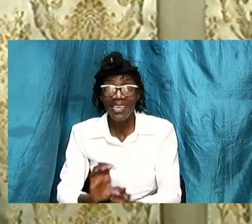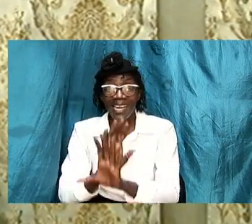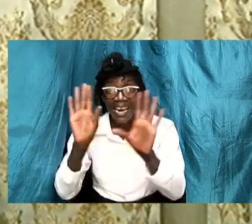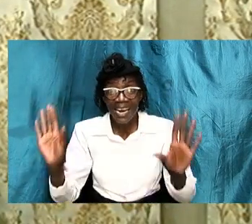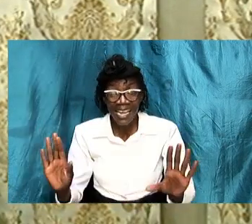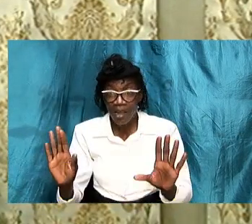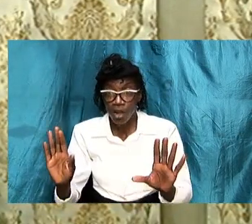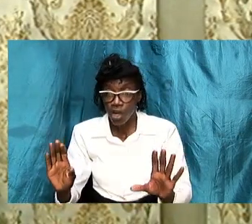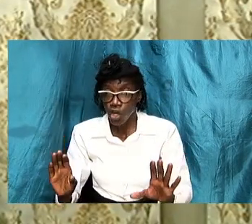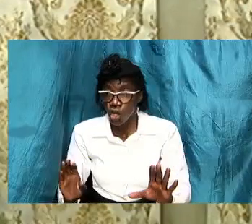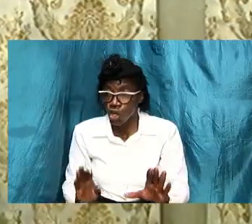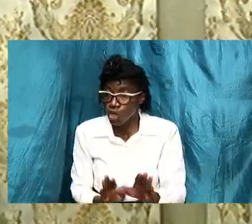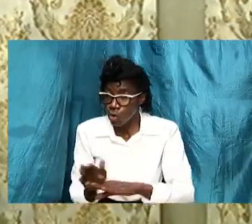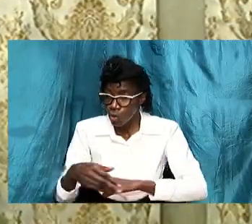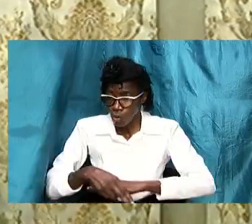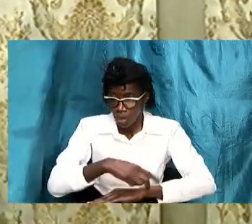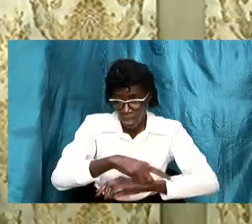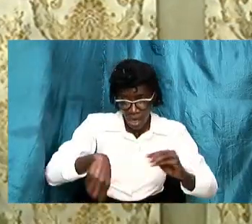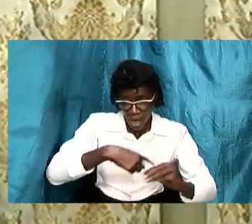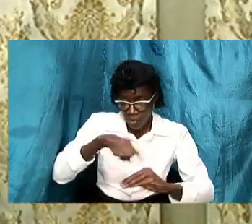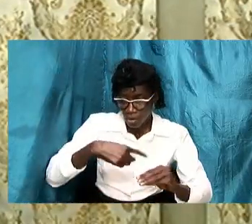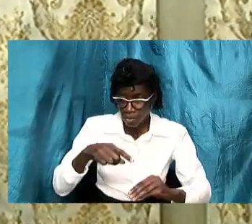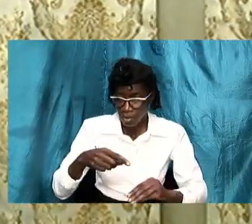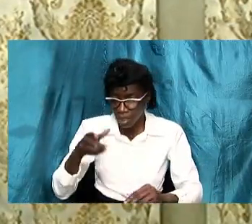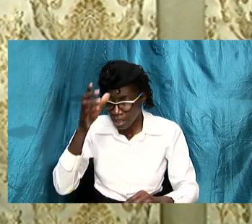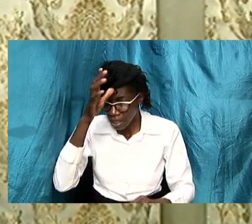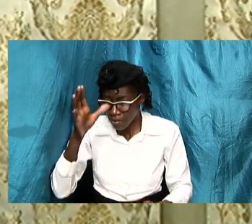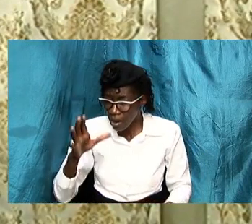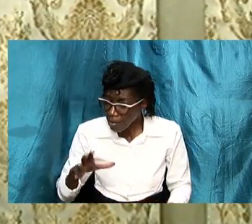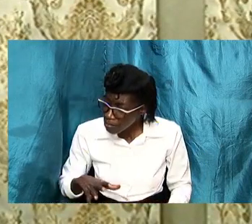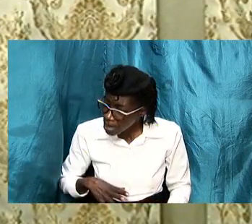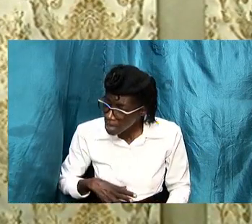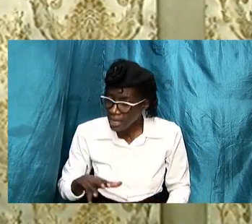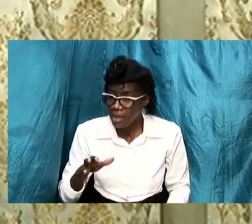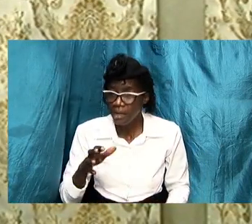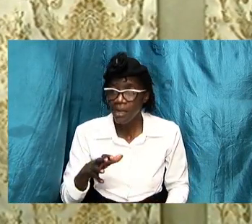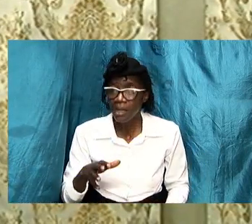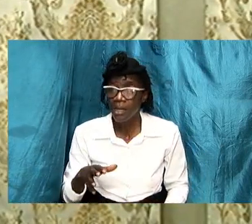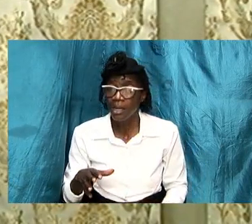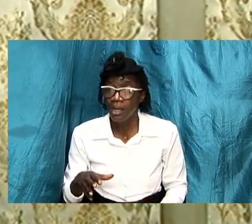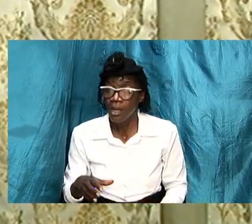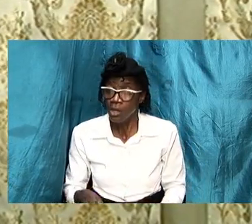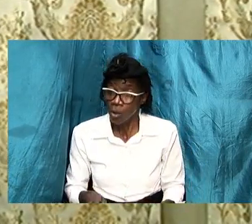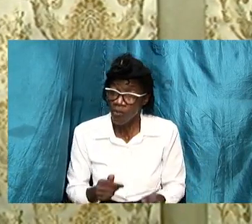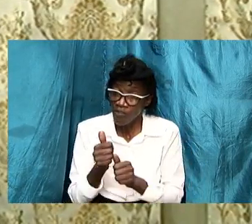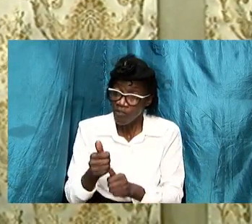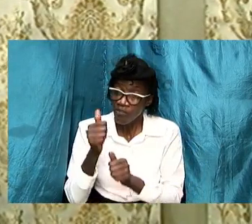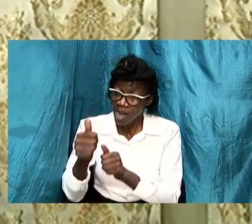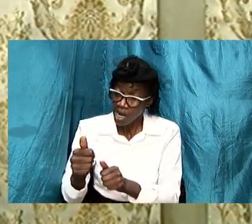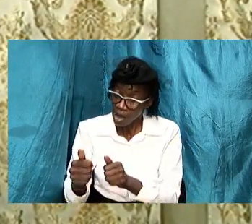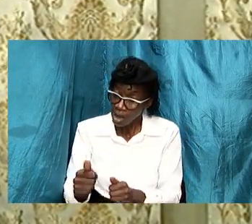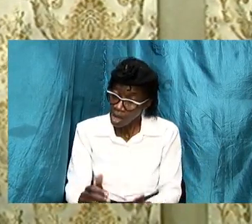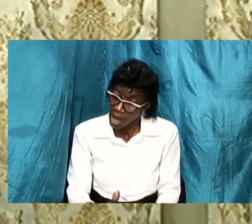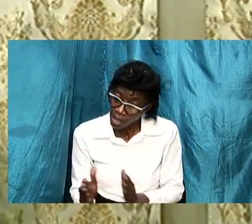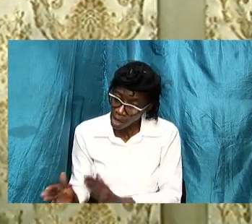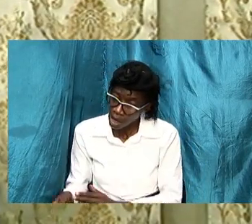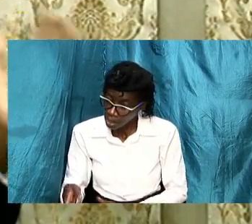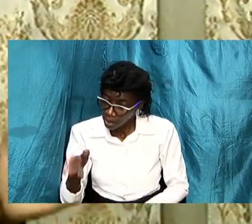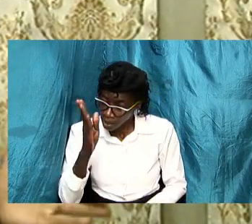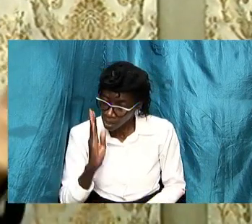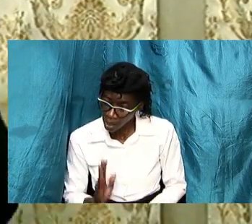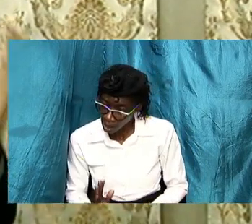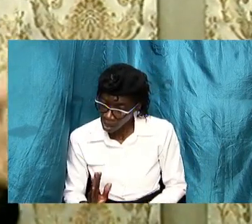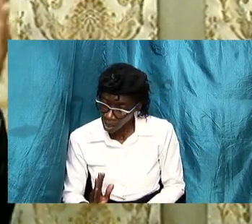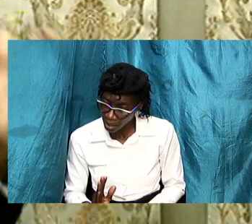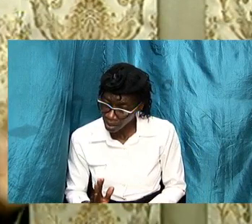they are not meant to demean but they are meant to go and to follow a certain order that god established and he did this by